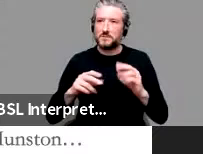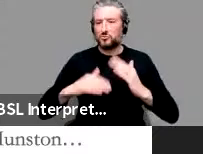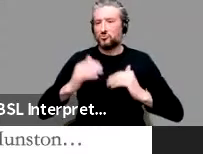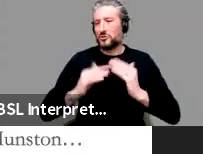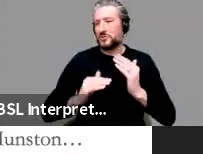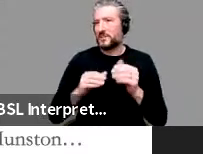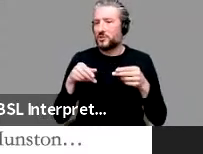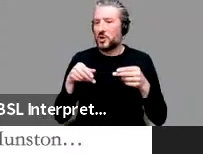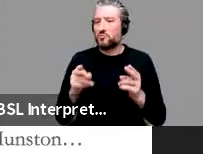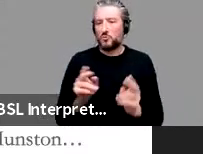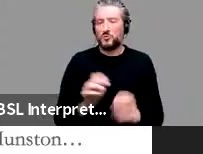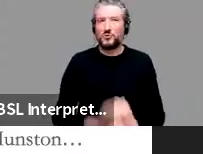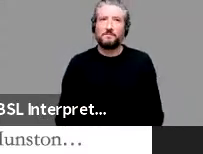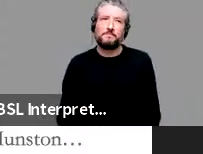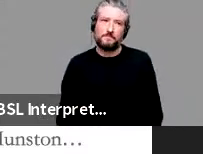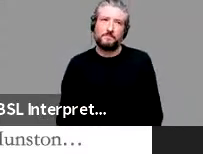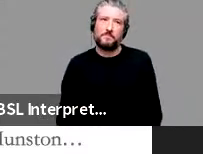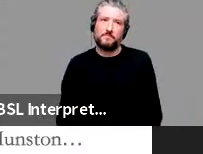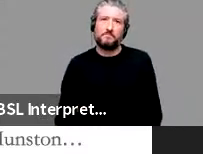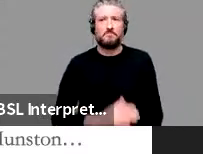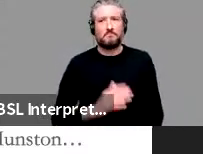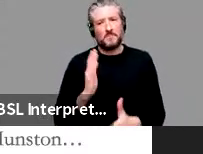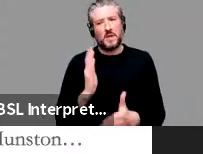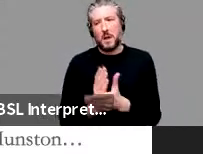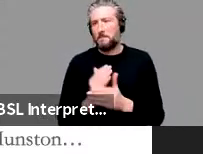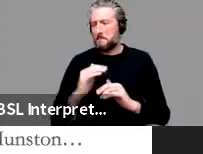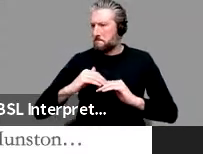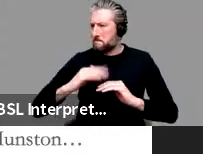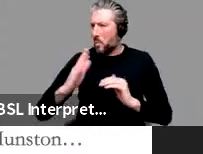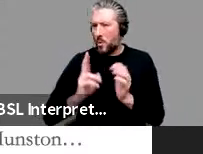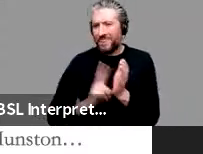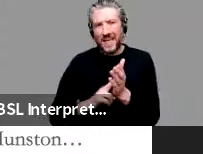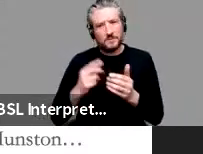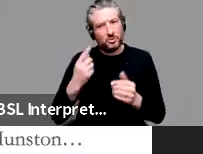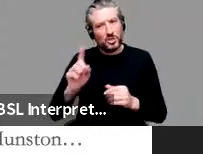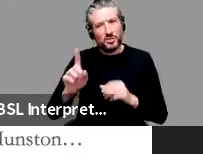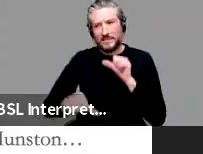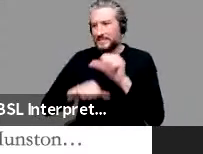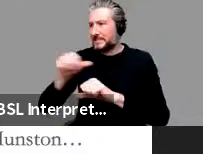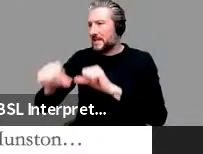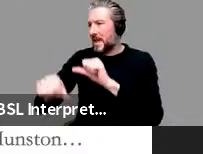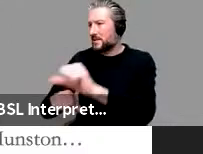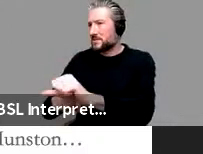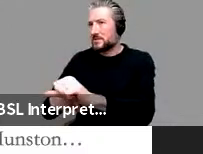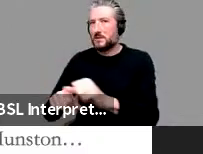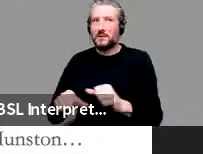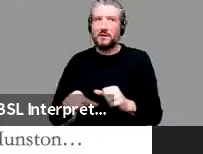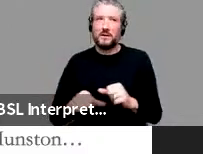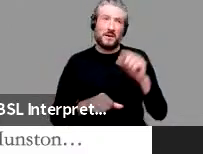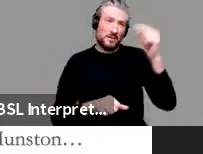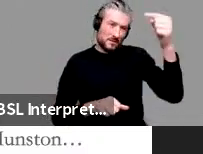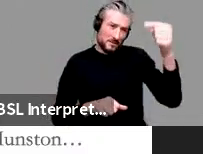than just syntax. So a lot of people, including myself have worked on particular constructions.